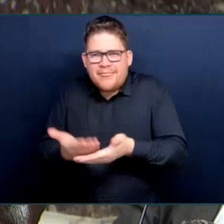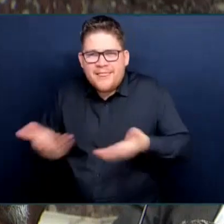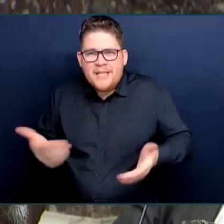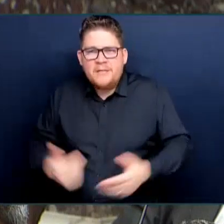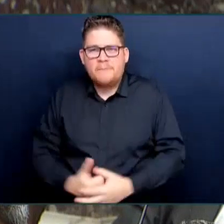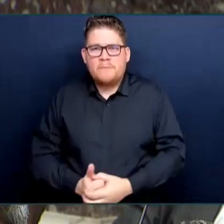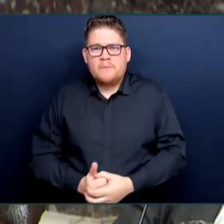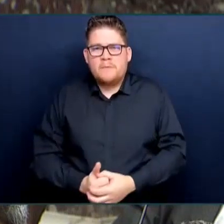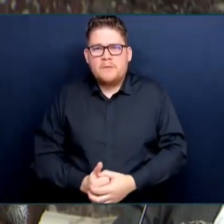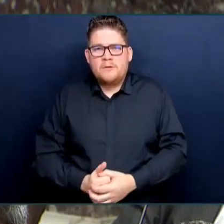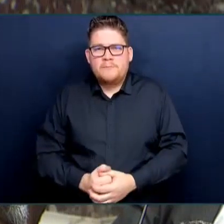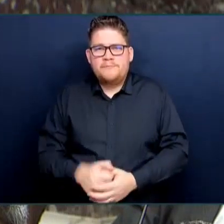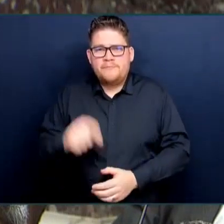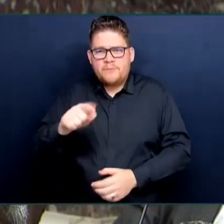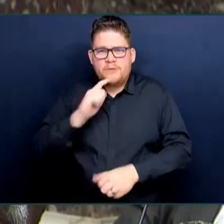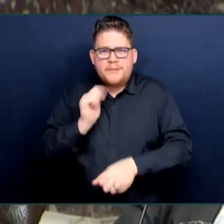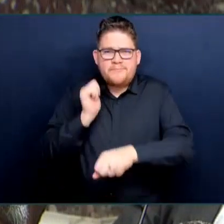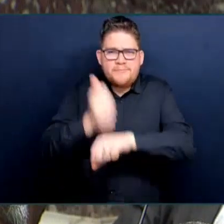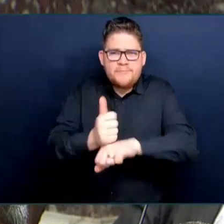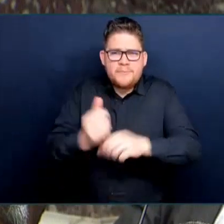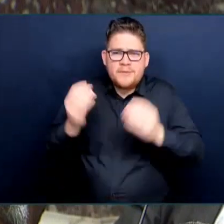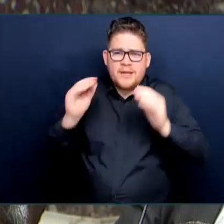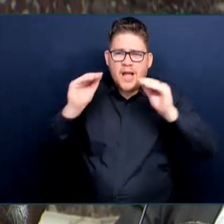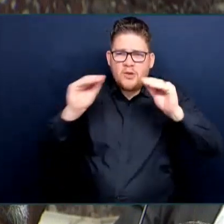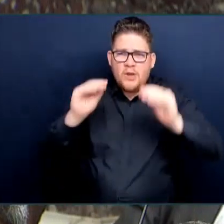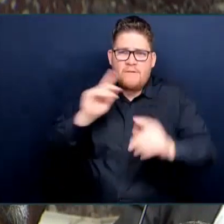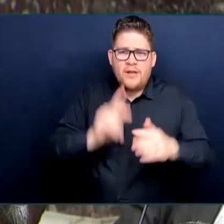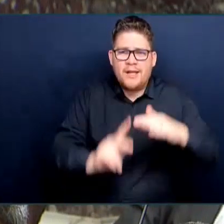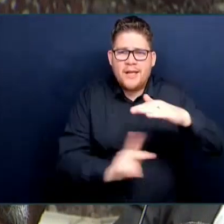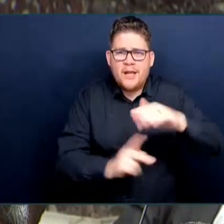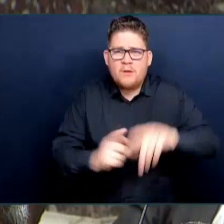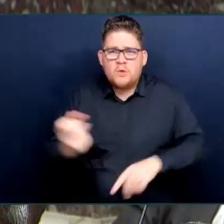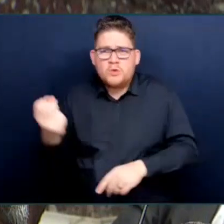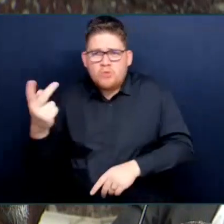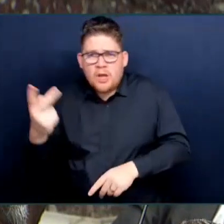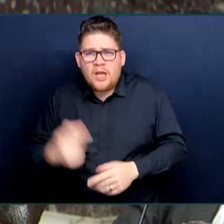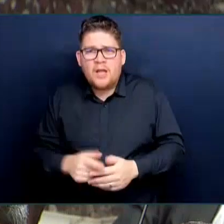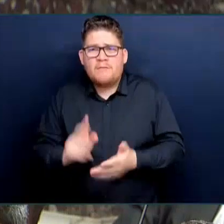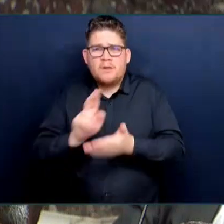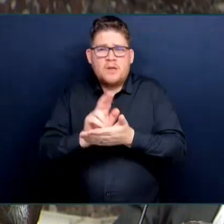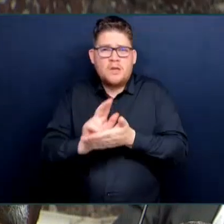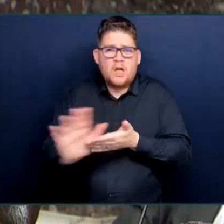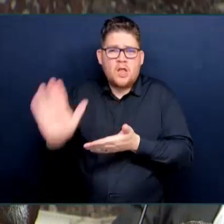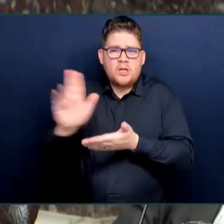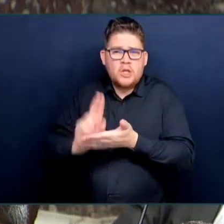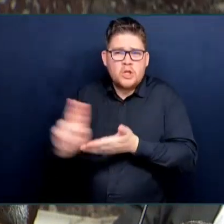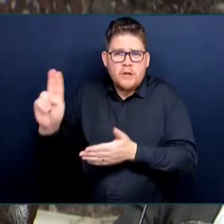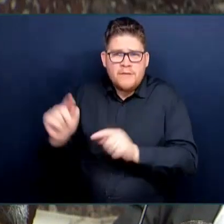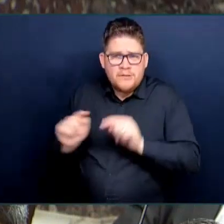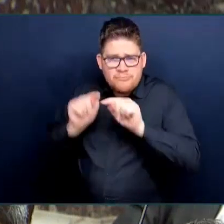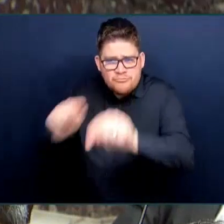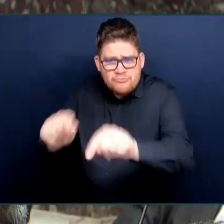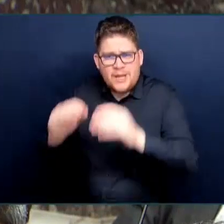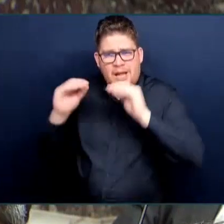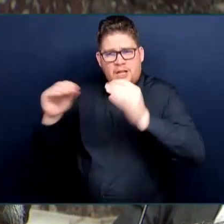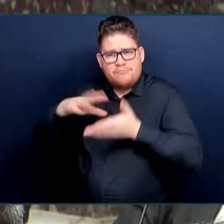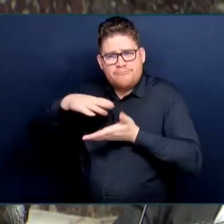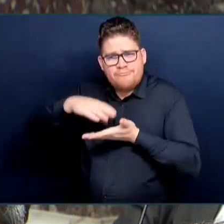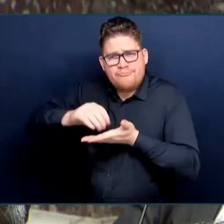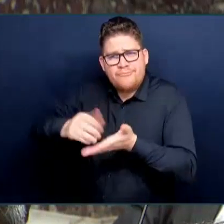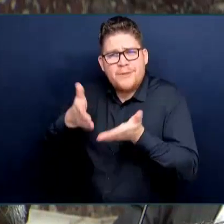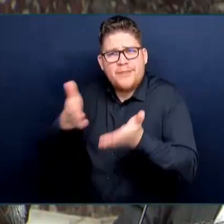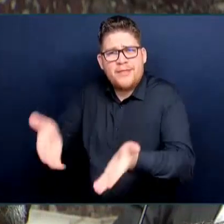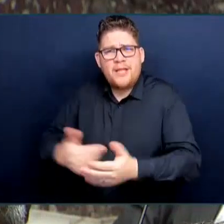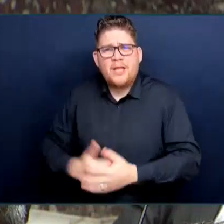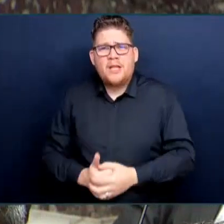-secondary educational activities, and there will also be incredible research opportunities. This will be something that we will see